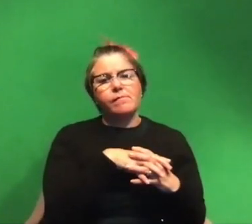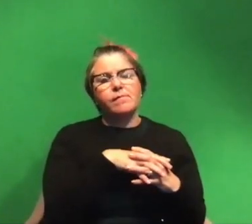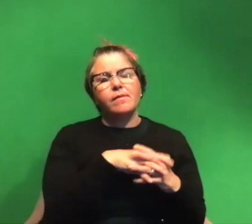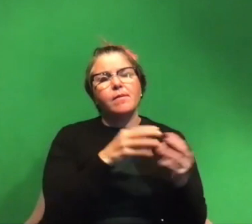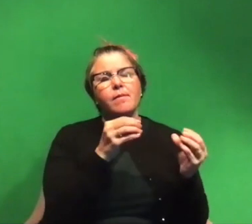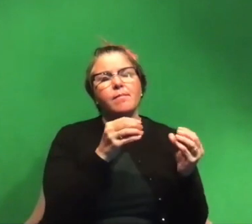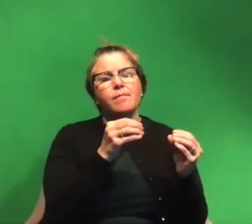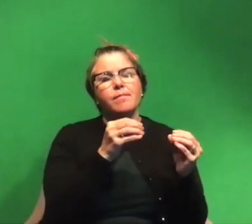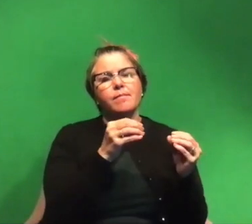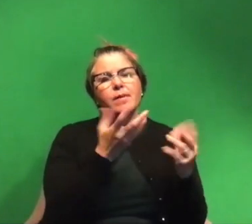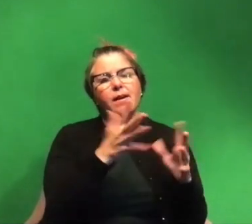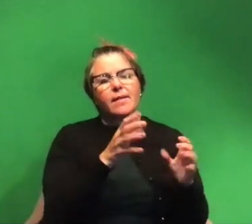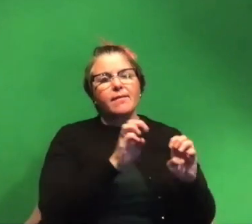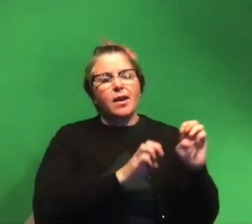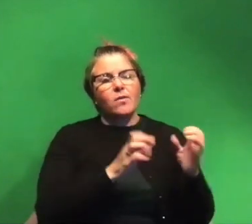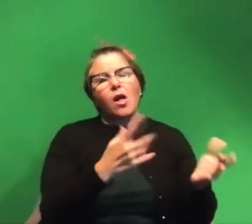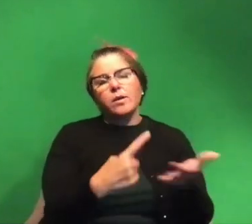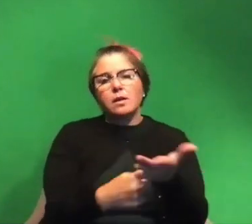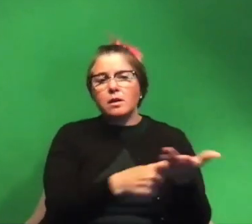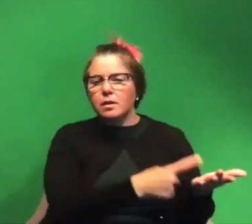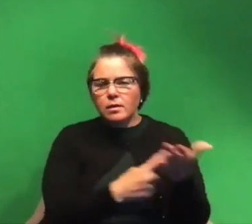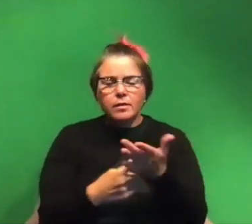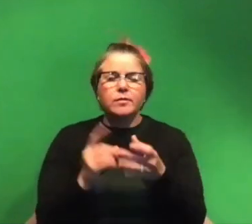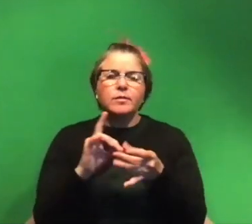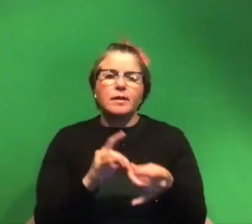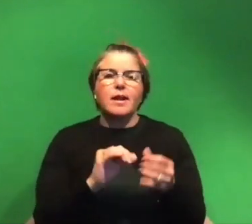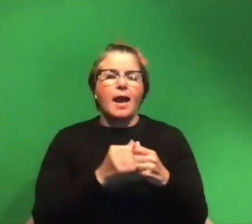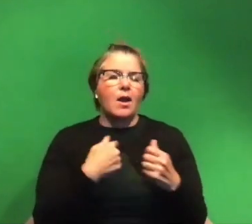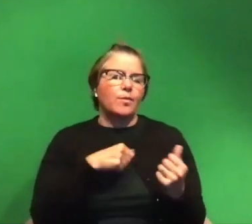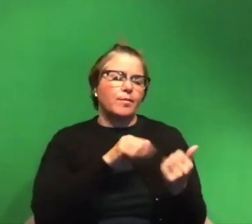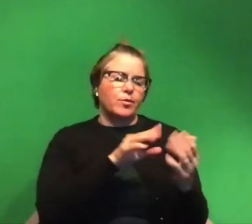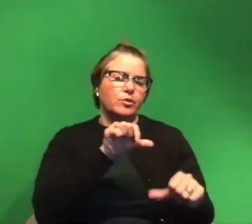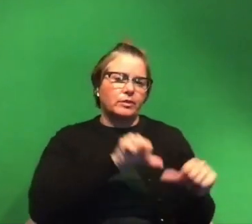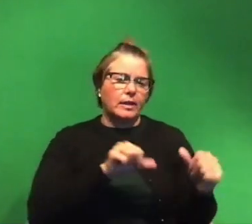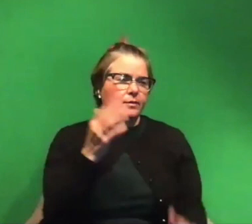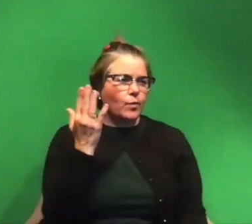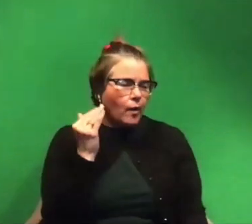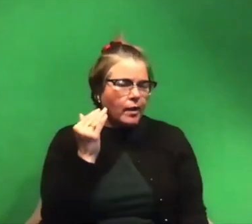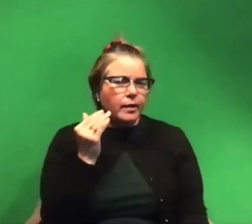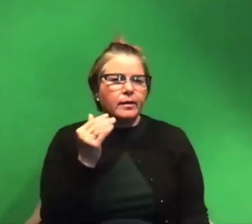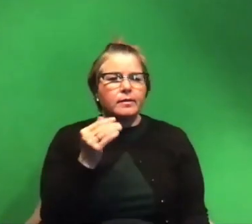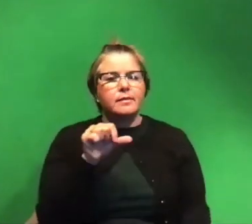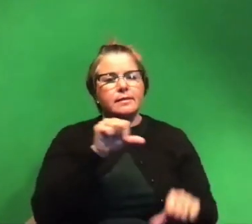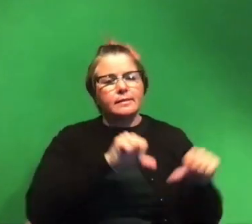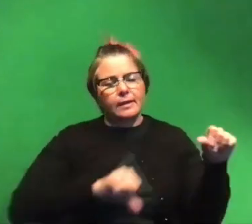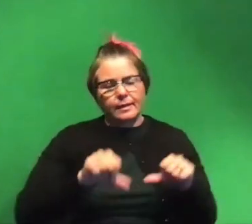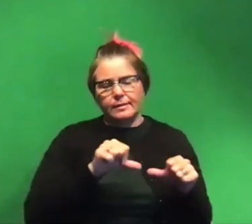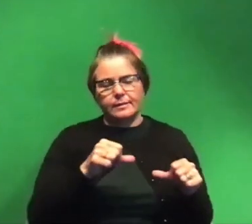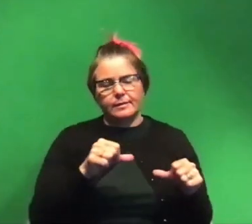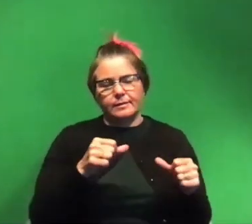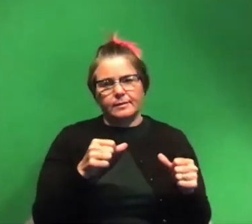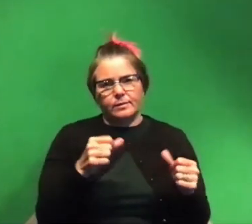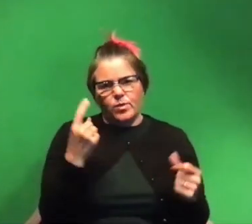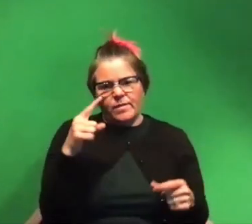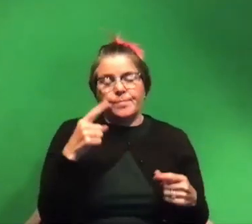and there's so much debate always about you know the way that we approach science why do we do the science that we do and there's